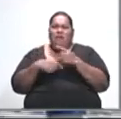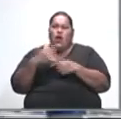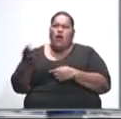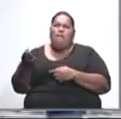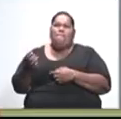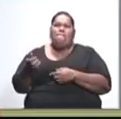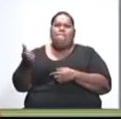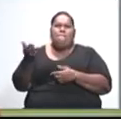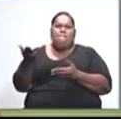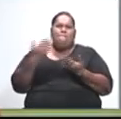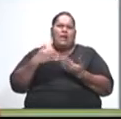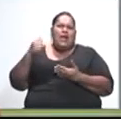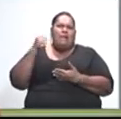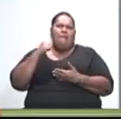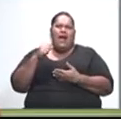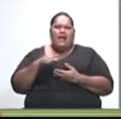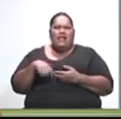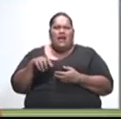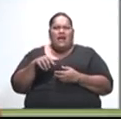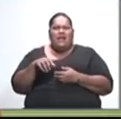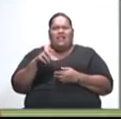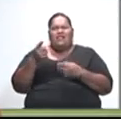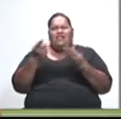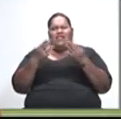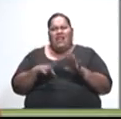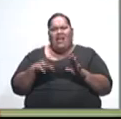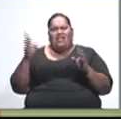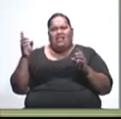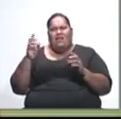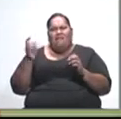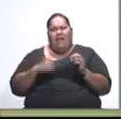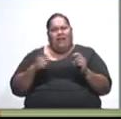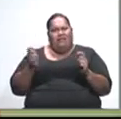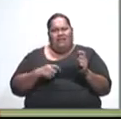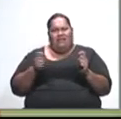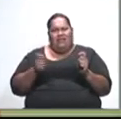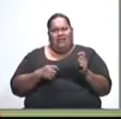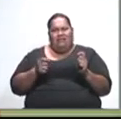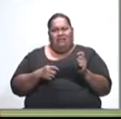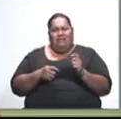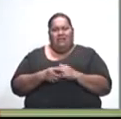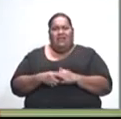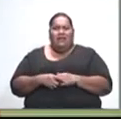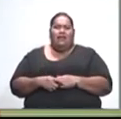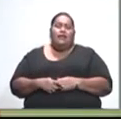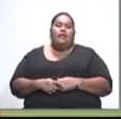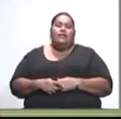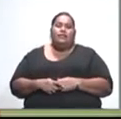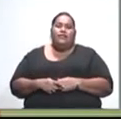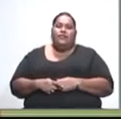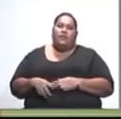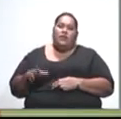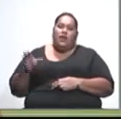the death penalty. Well, we, the Fiji Women's Crisis Centre, we totally support the statement from the Fiji